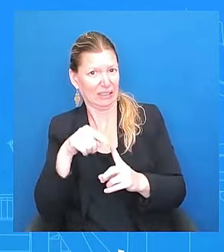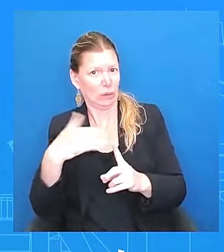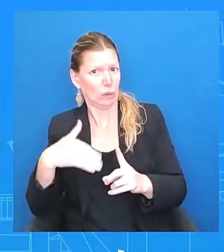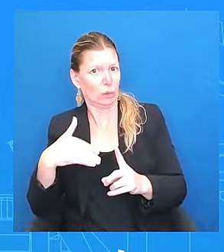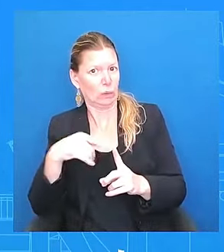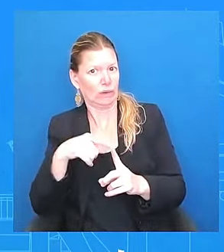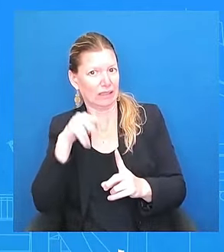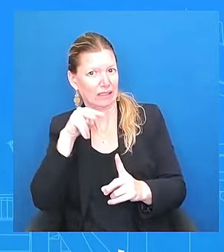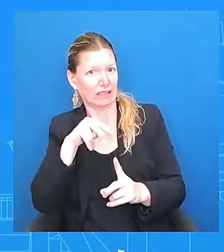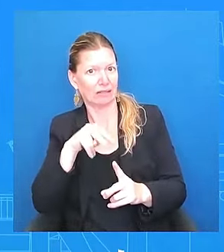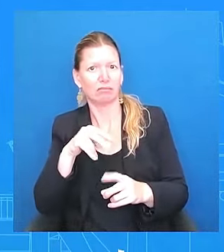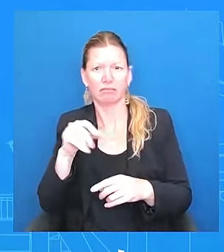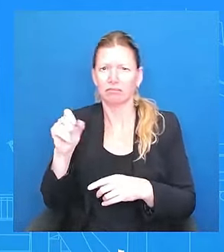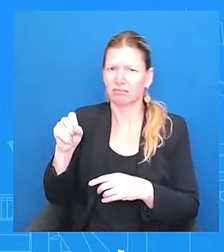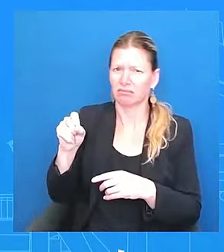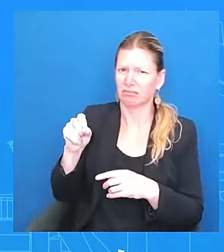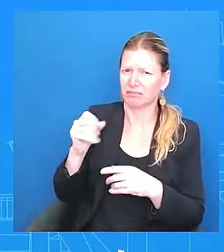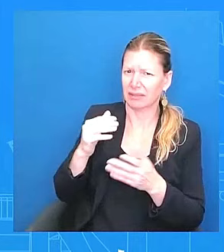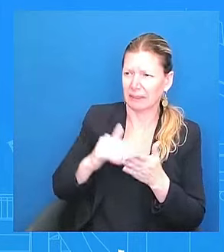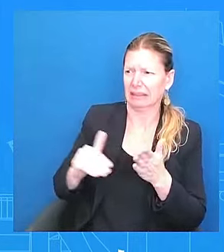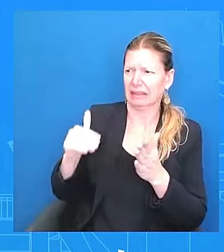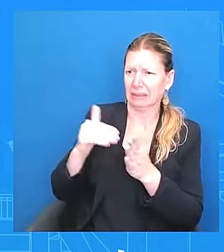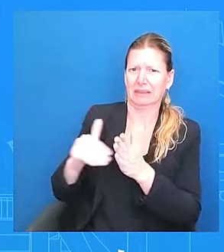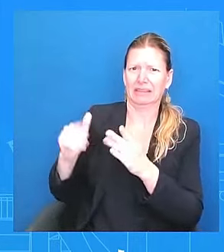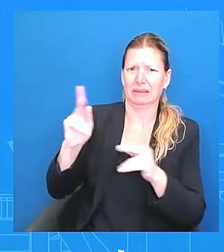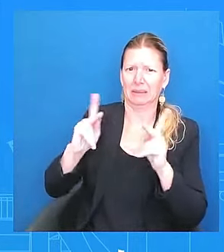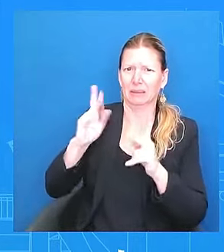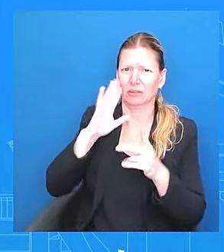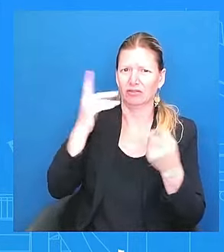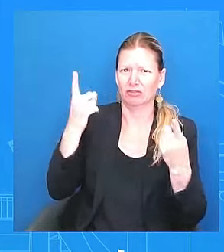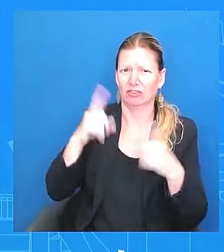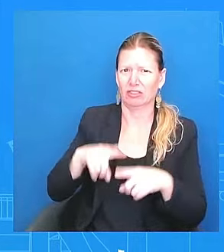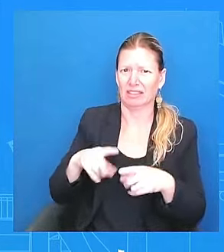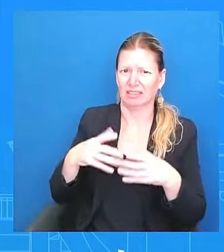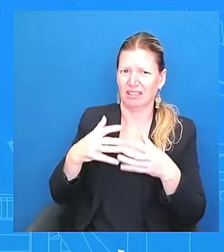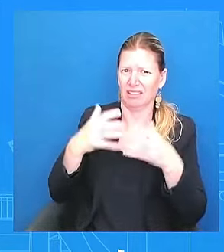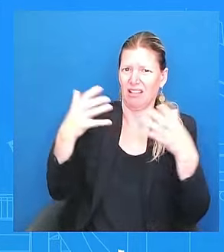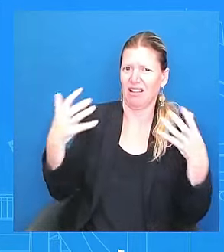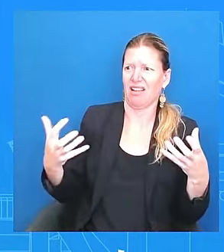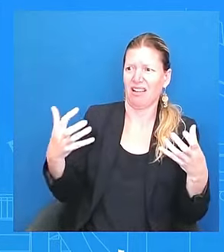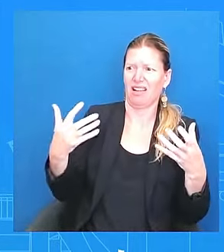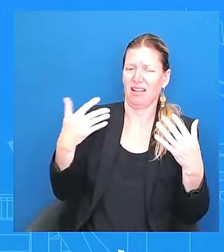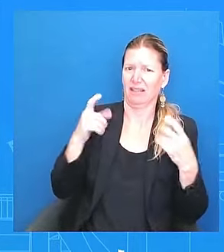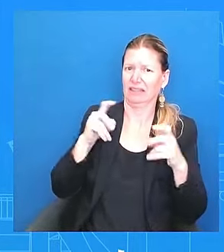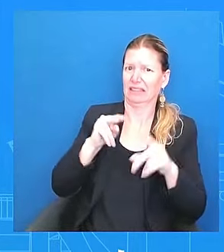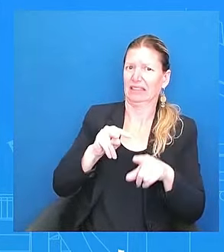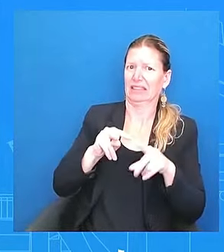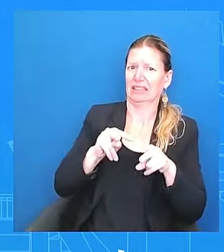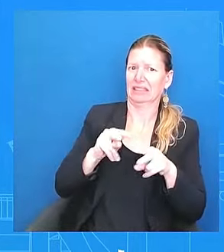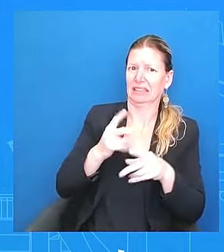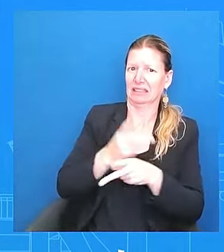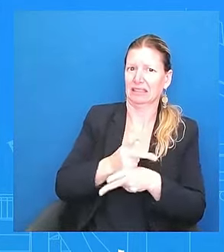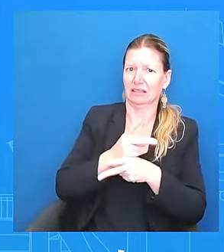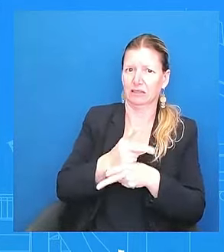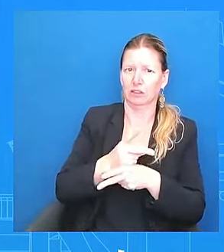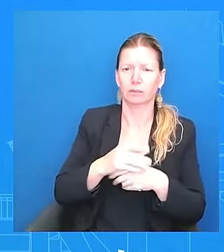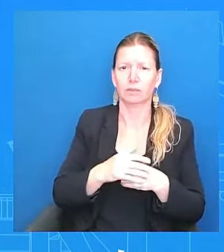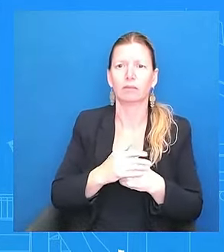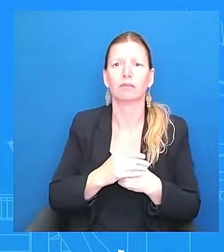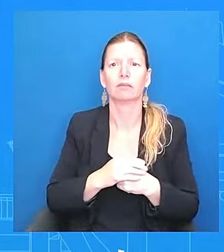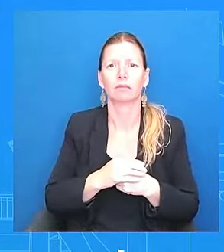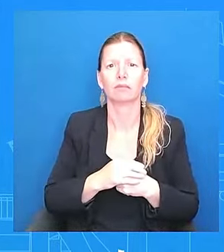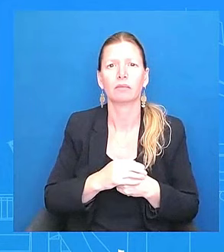President and you and others in the administration have acknowledged he didn't have a good night at the debate. Is, within his